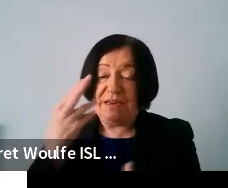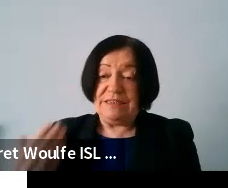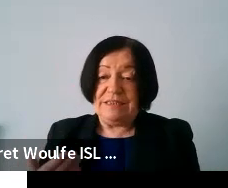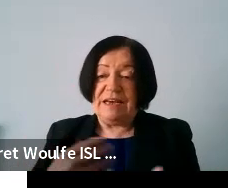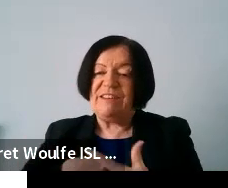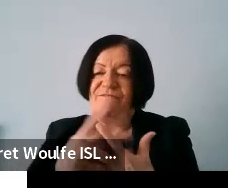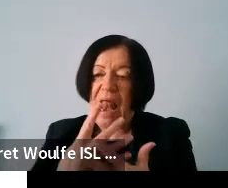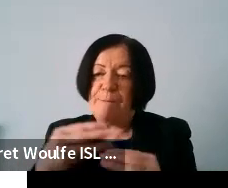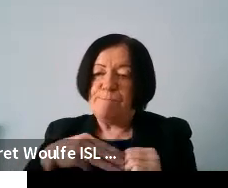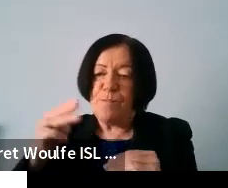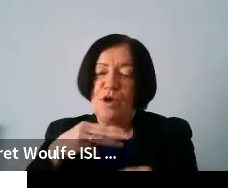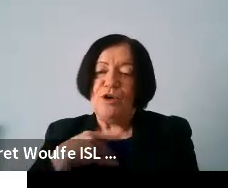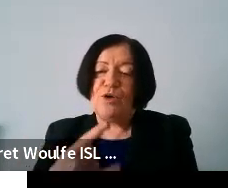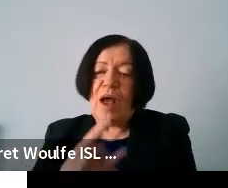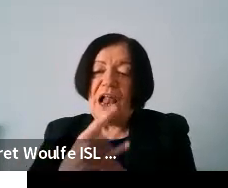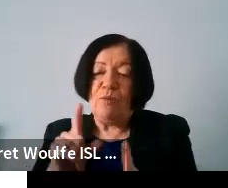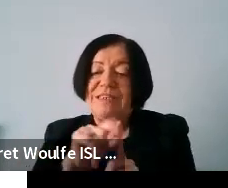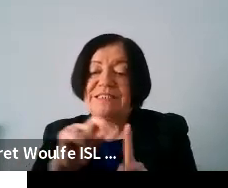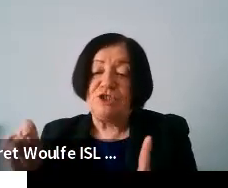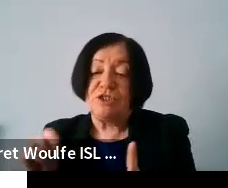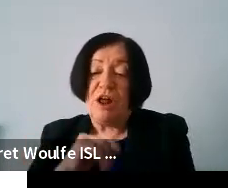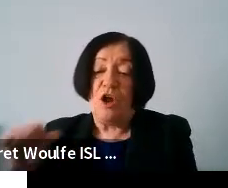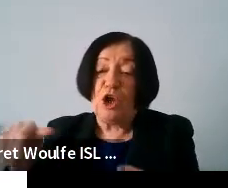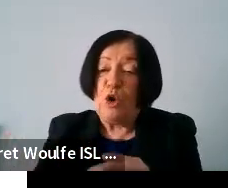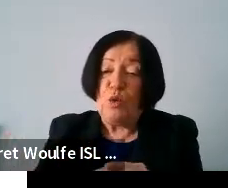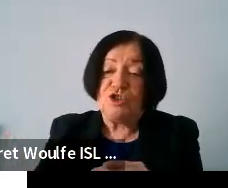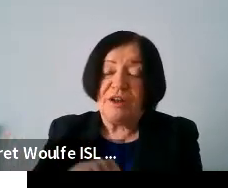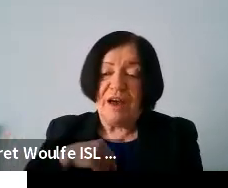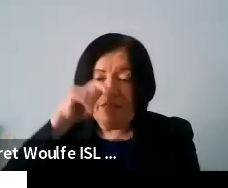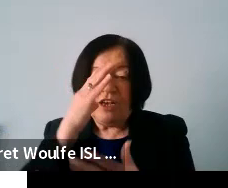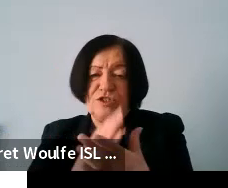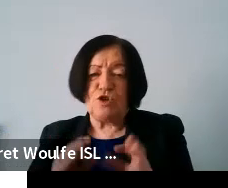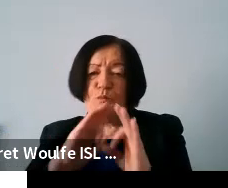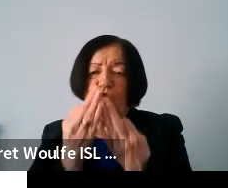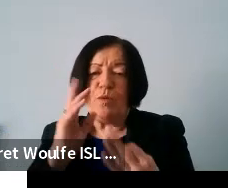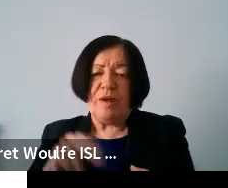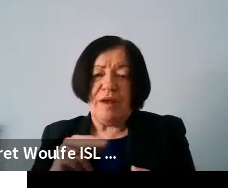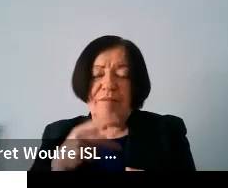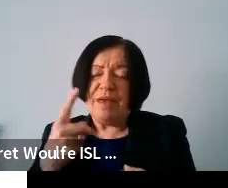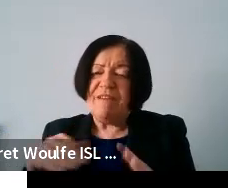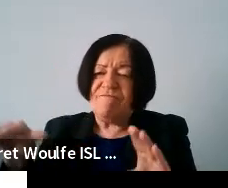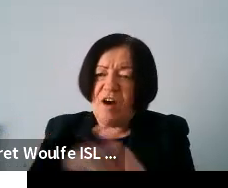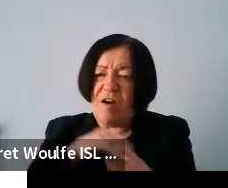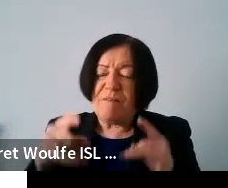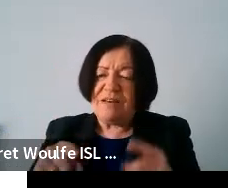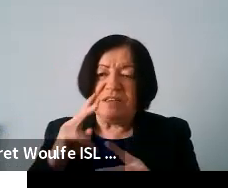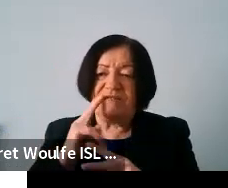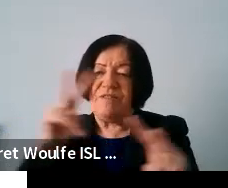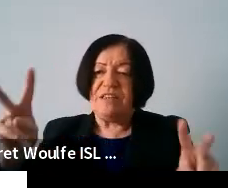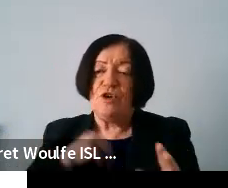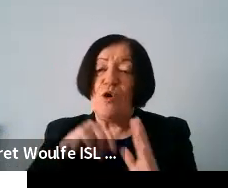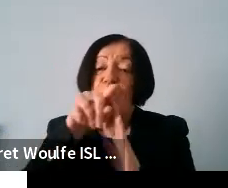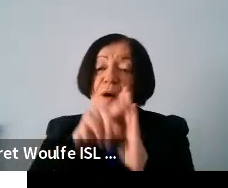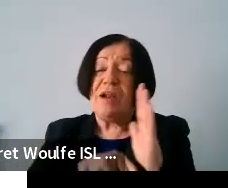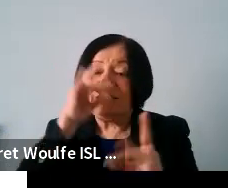can develop more to help with digital inclusion i think some groups can pay a great role making this visible to policy makers who